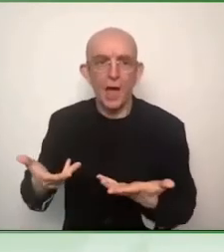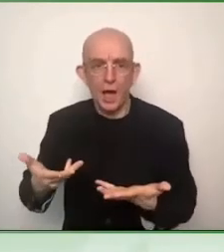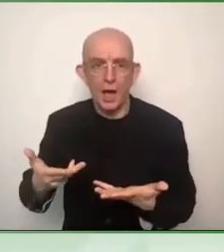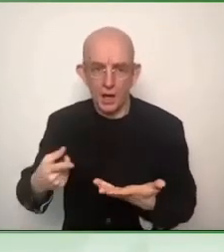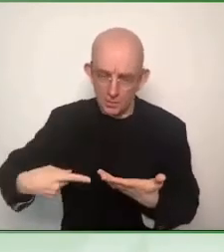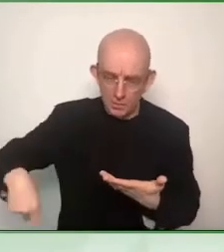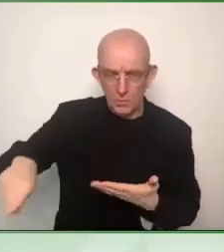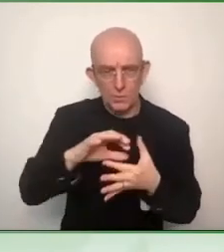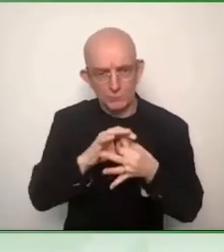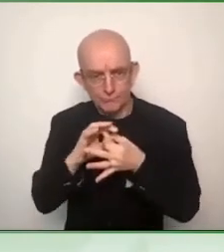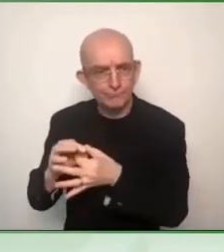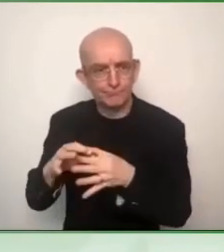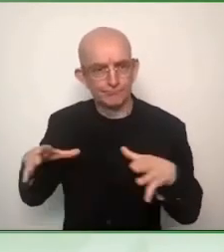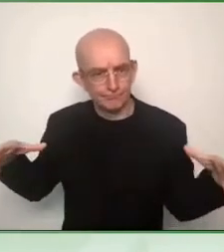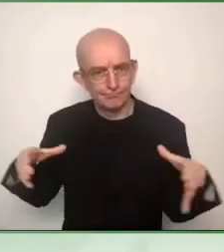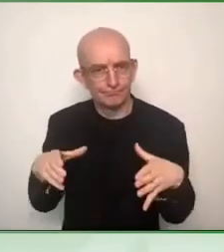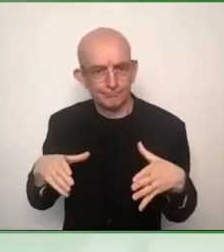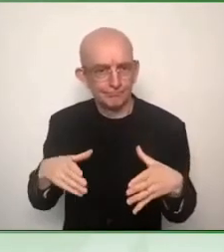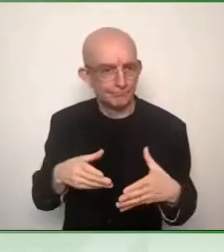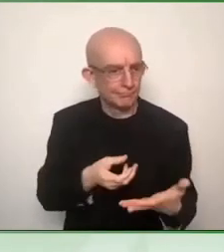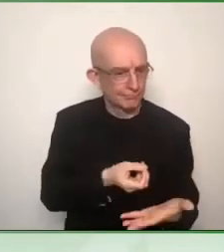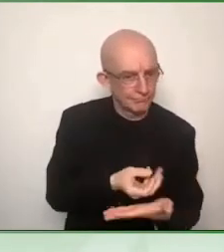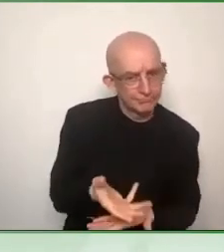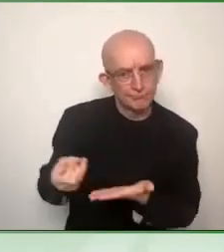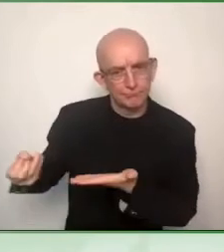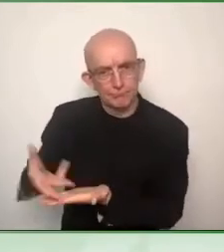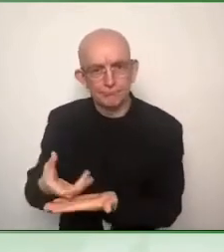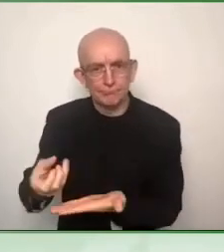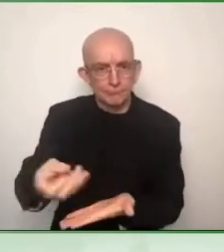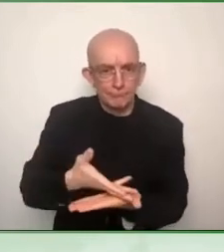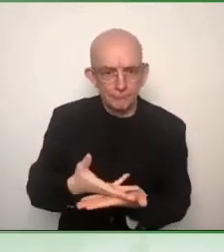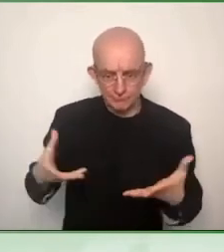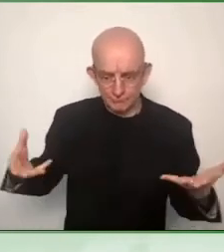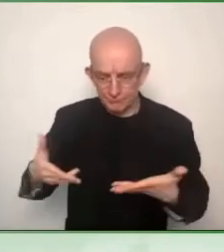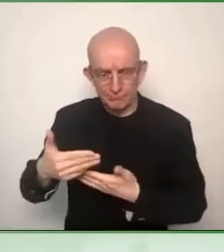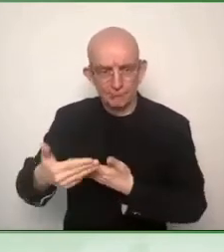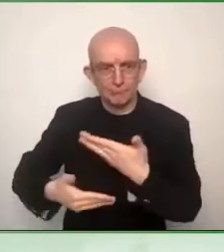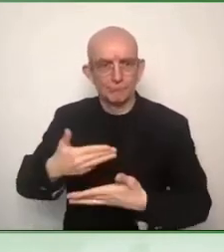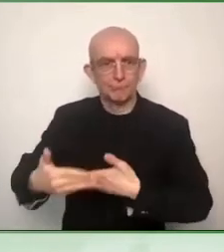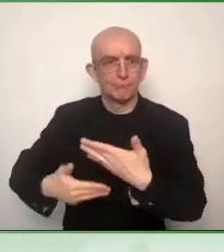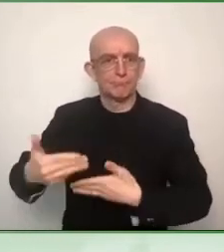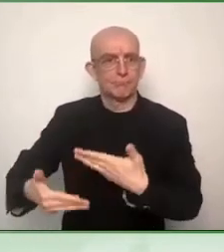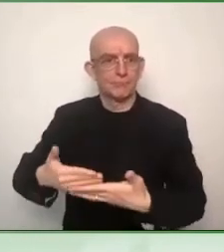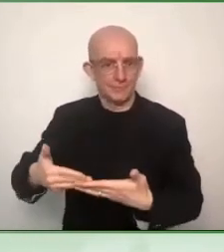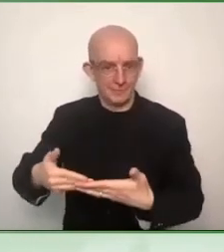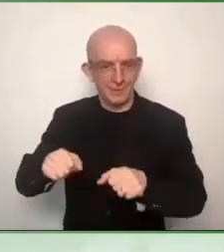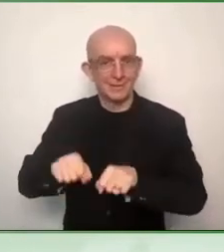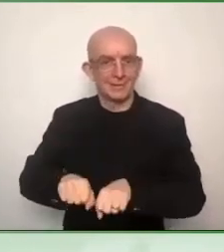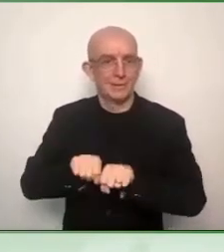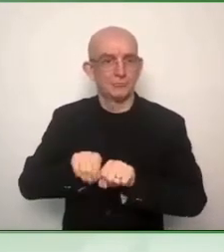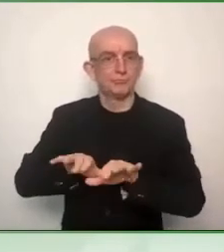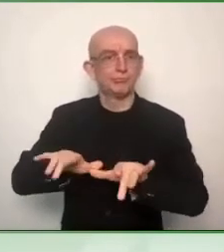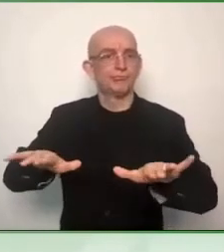standards will have are really very, very important. The other plea is about competencies, because we need to have